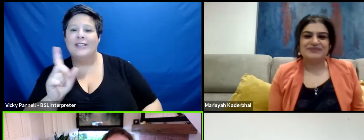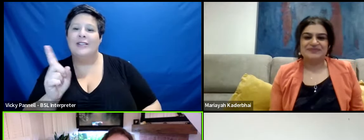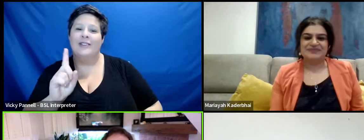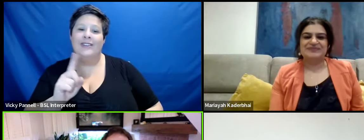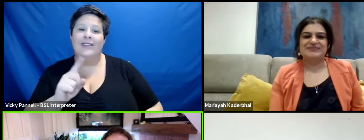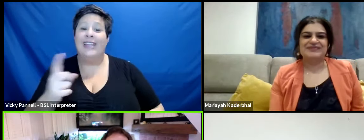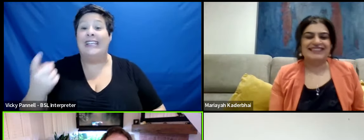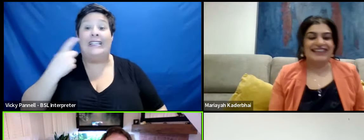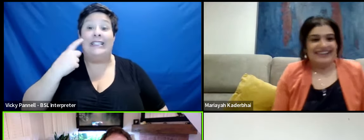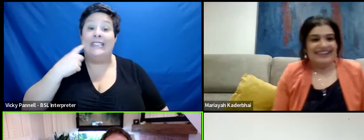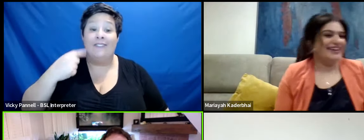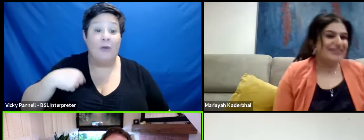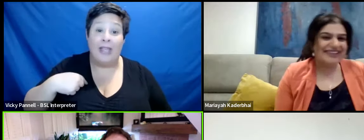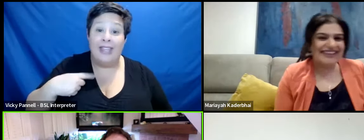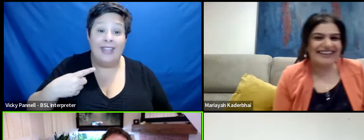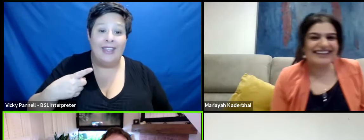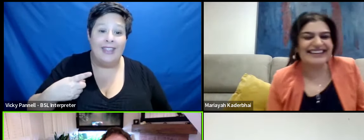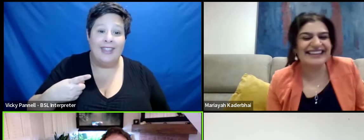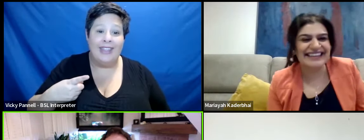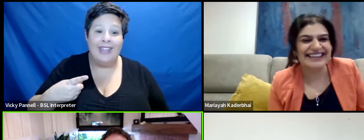very easy for me yeah